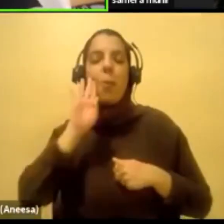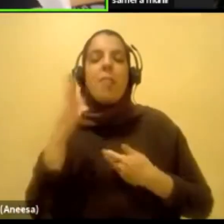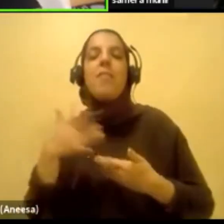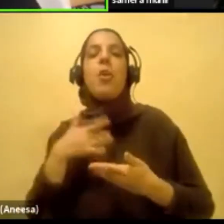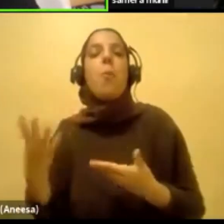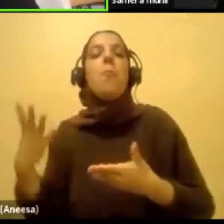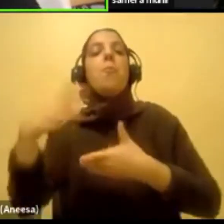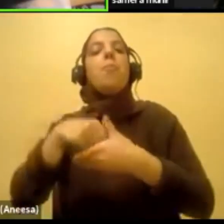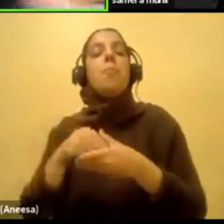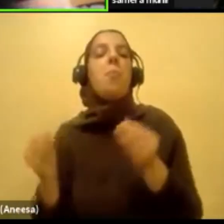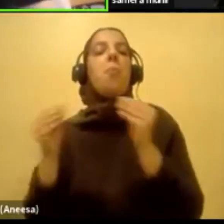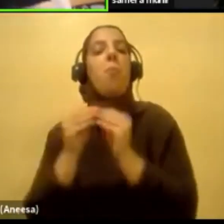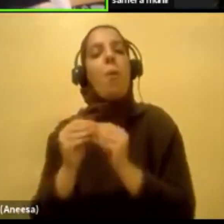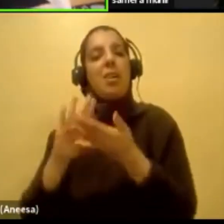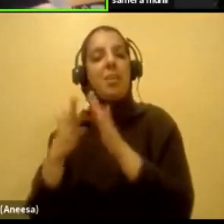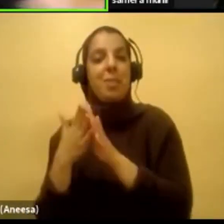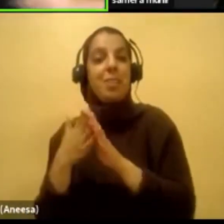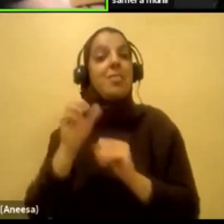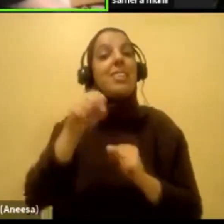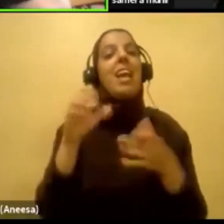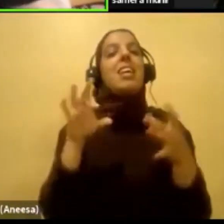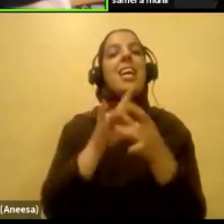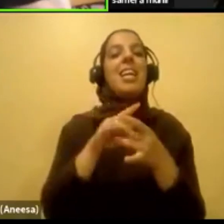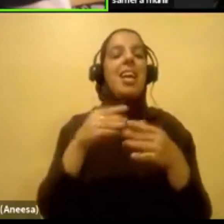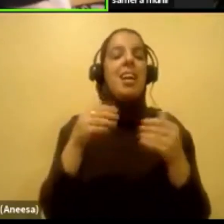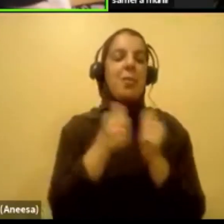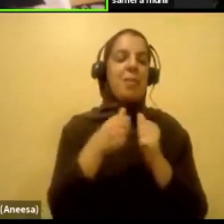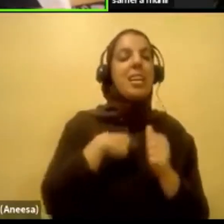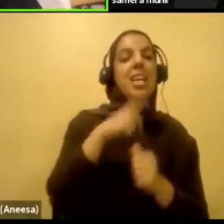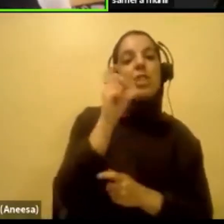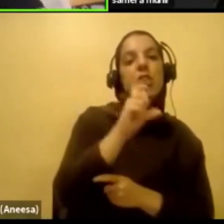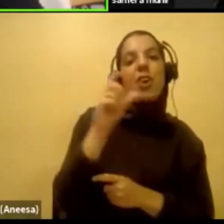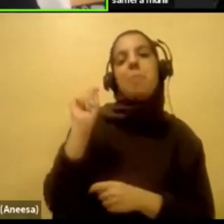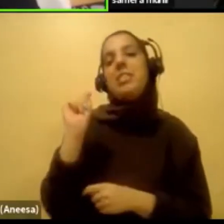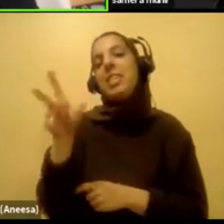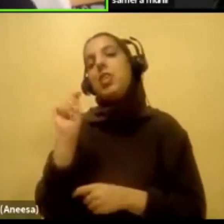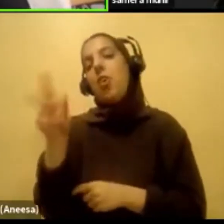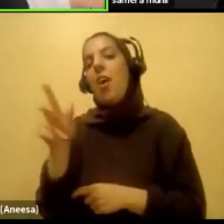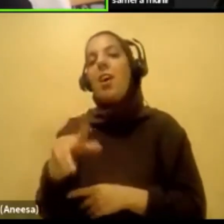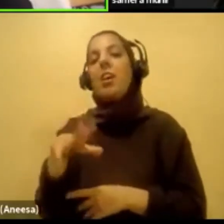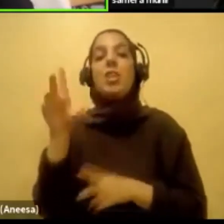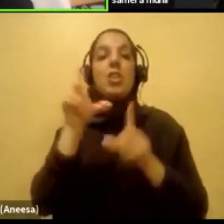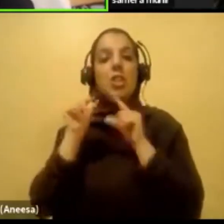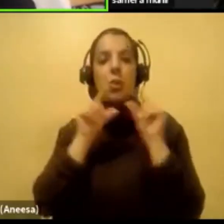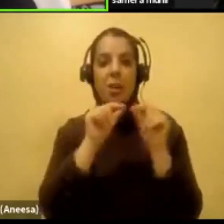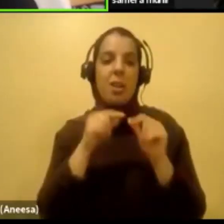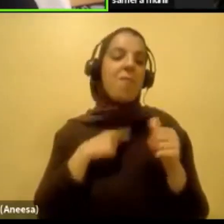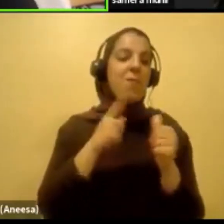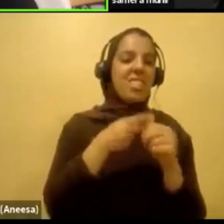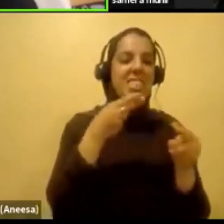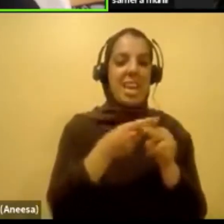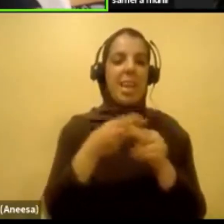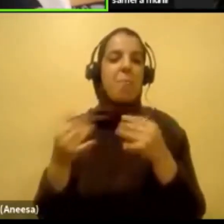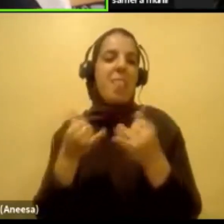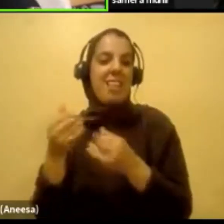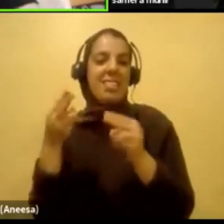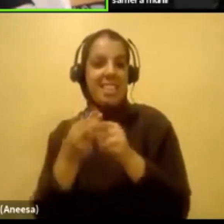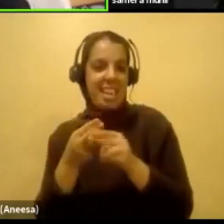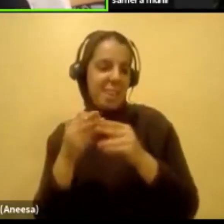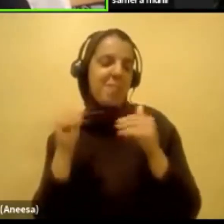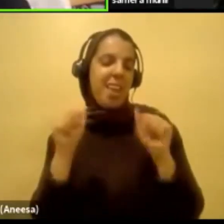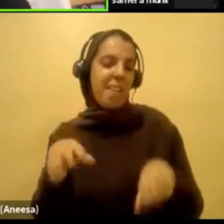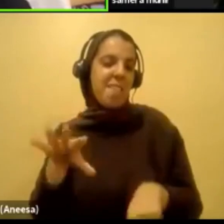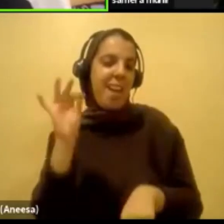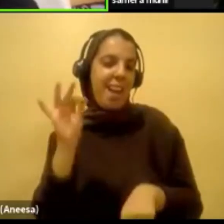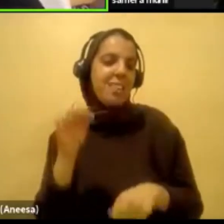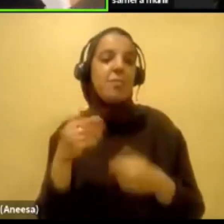our community. You can connect with me on like my Instagram, my TikTok, or my Twitter. It's just my first name and last name. can search it up. I'm always there. You can